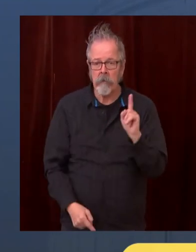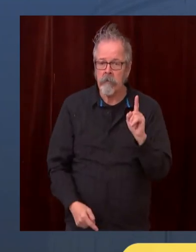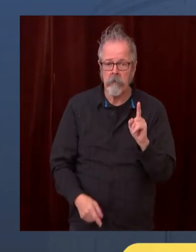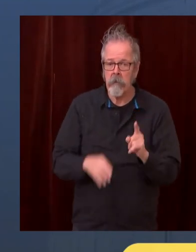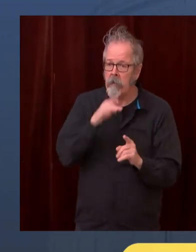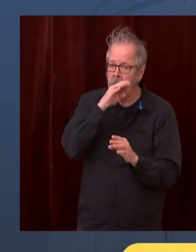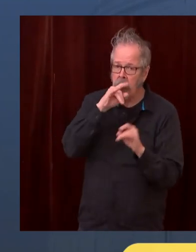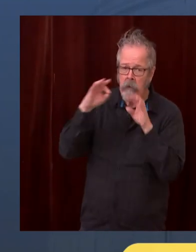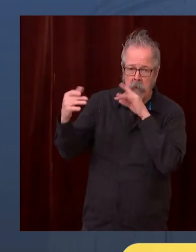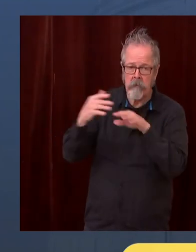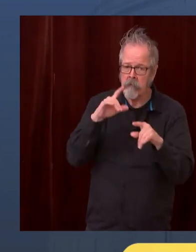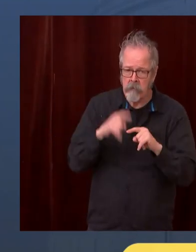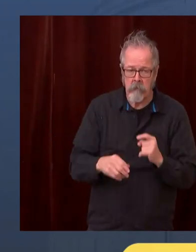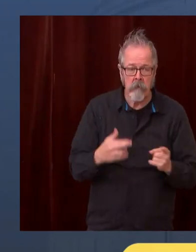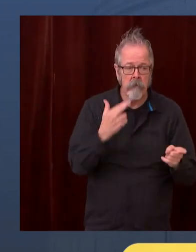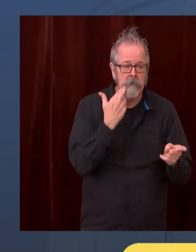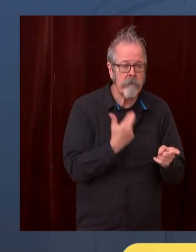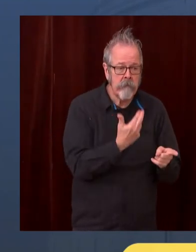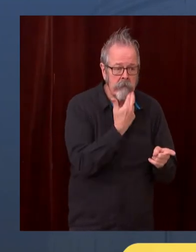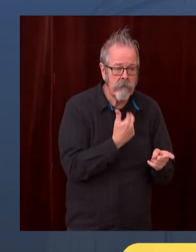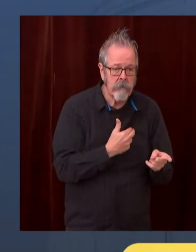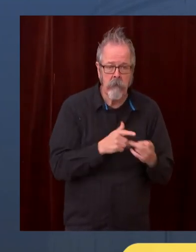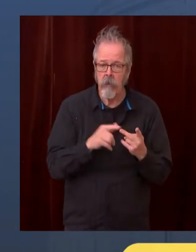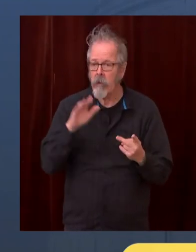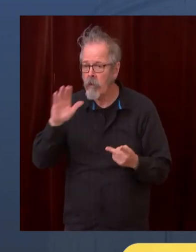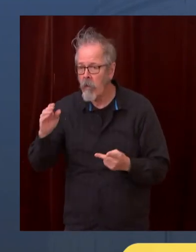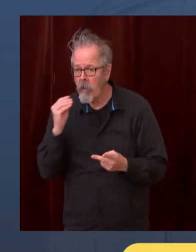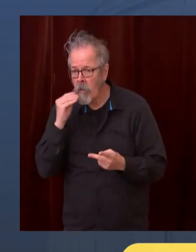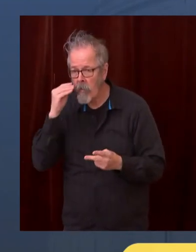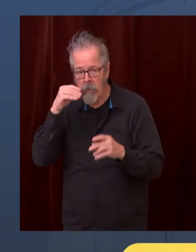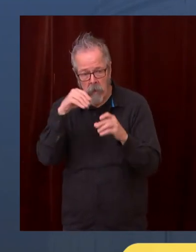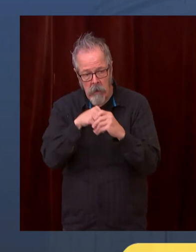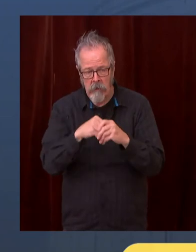I also believe that this is an alarm